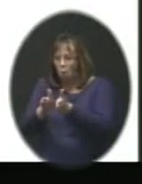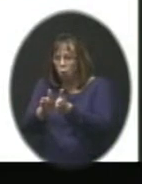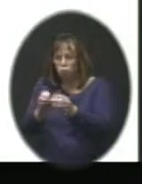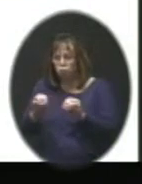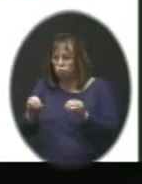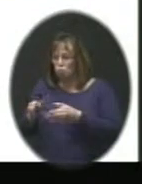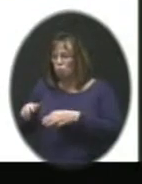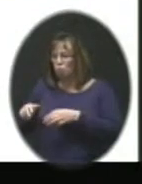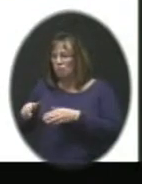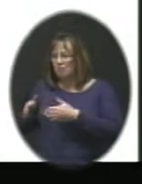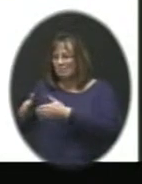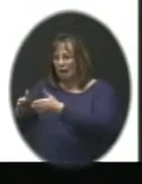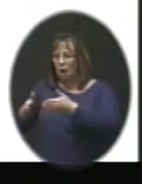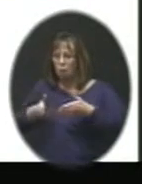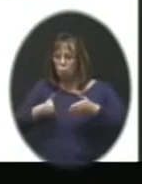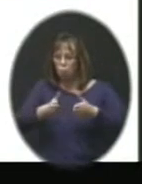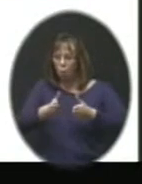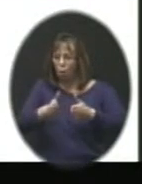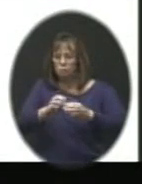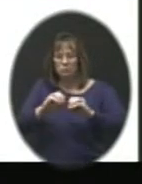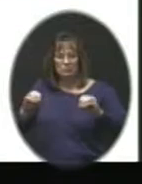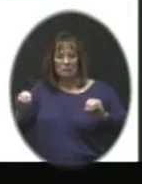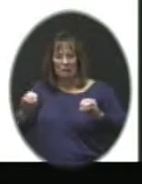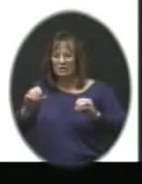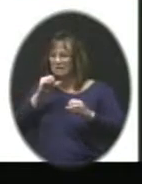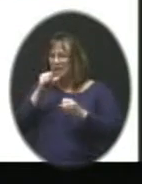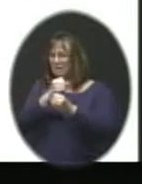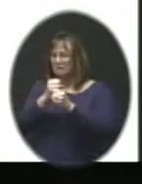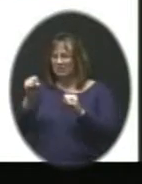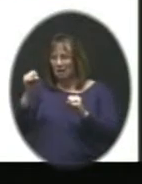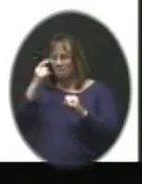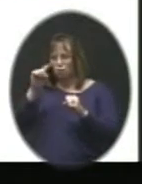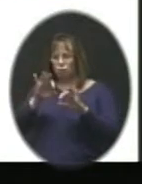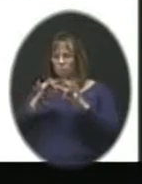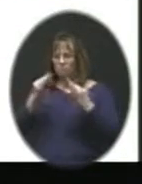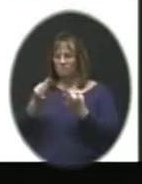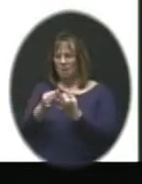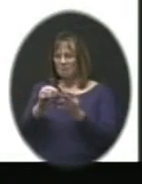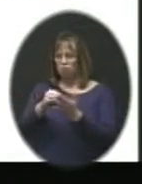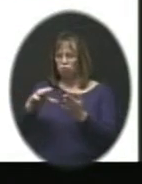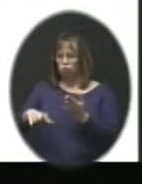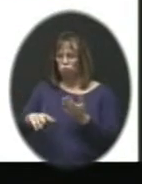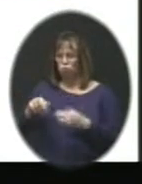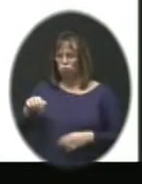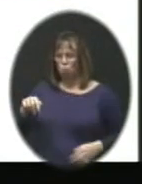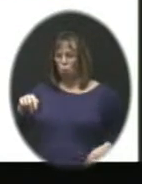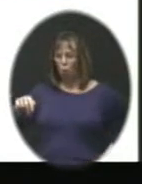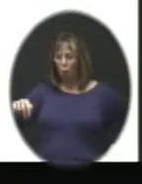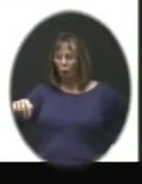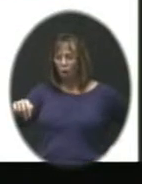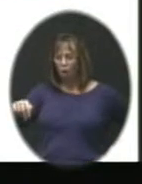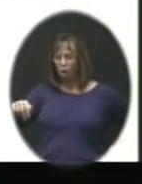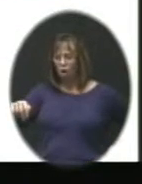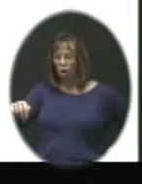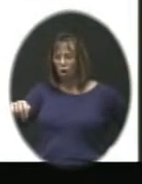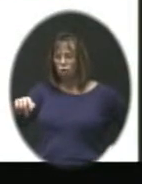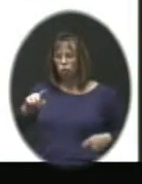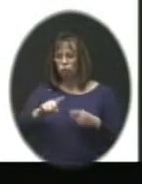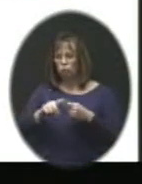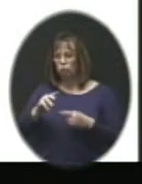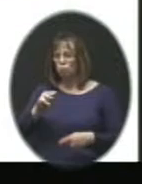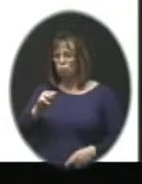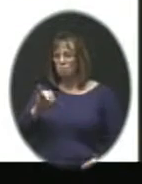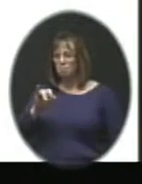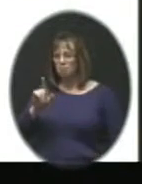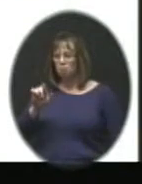sidewalks. And just how unsafe that would be for those families and students to then walk to Millbrook.